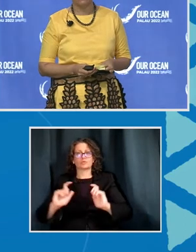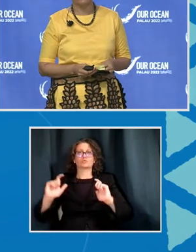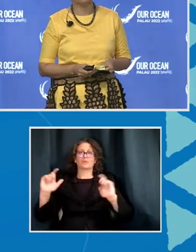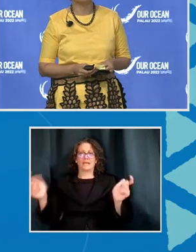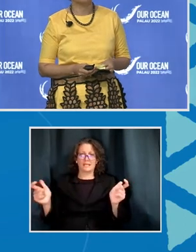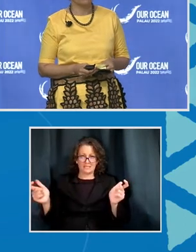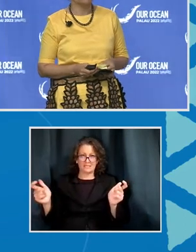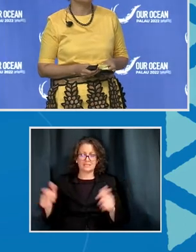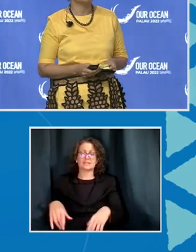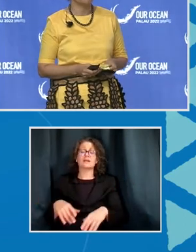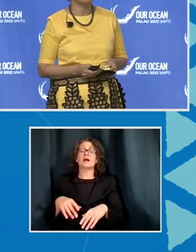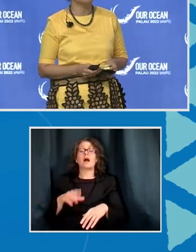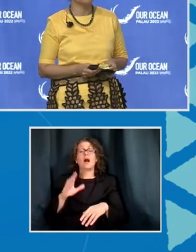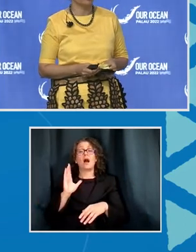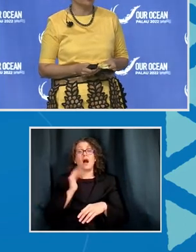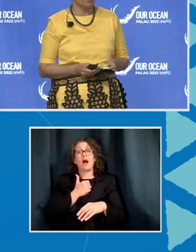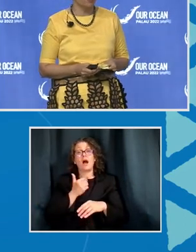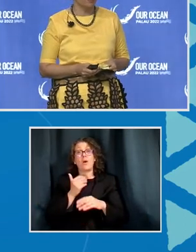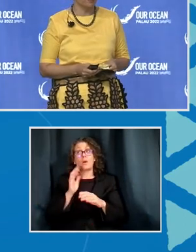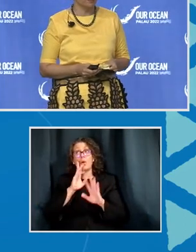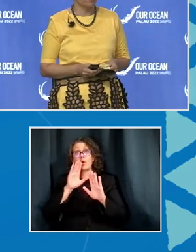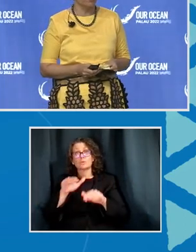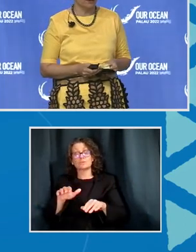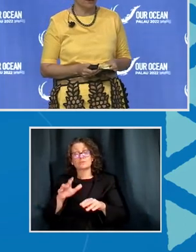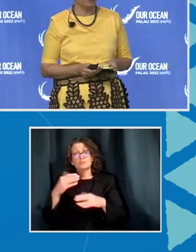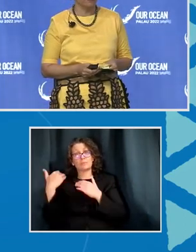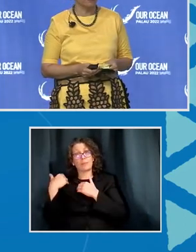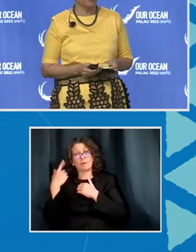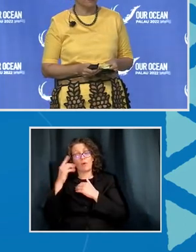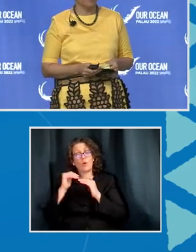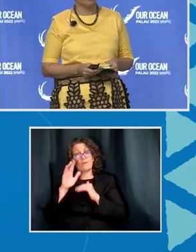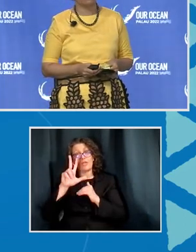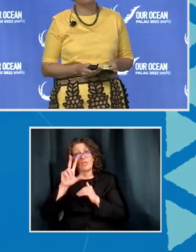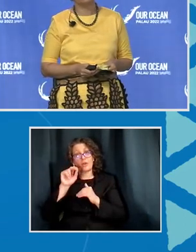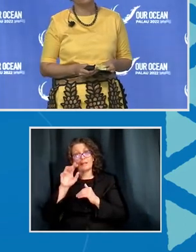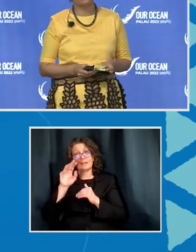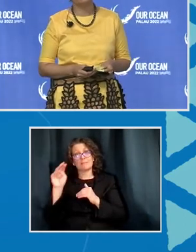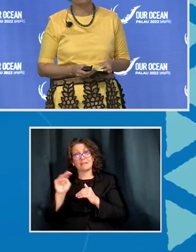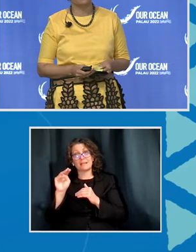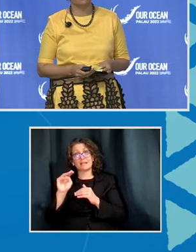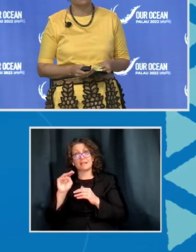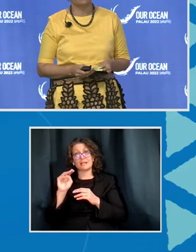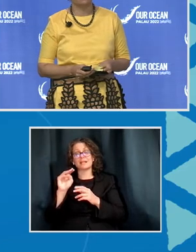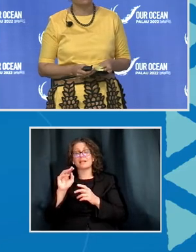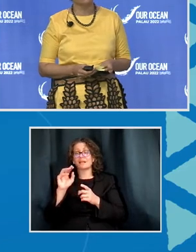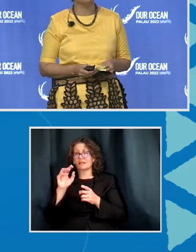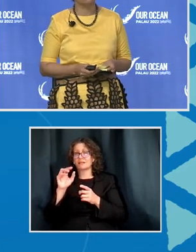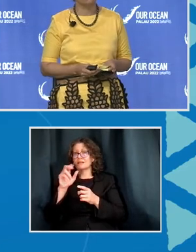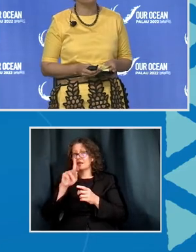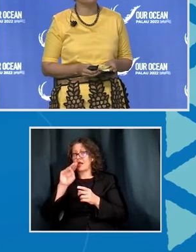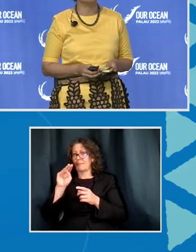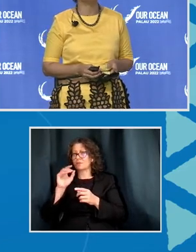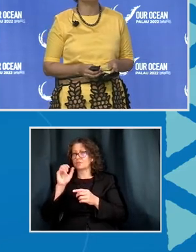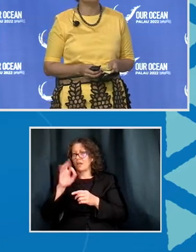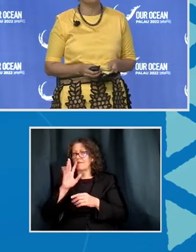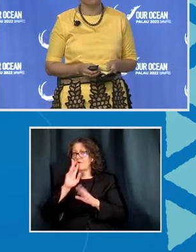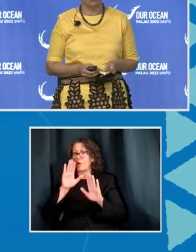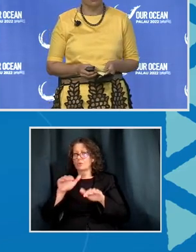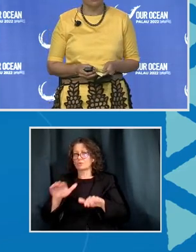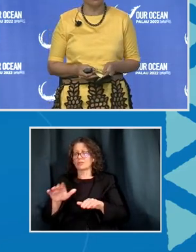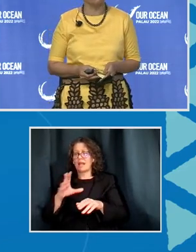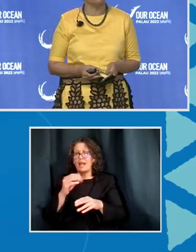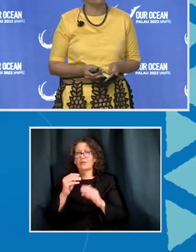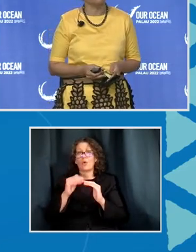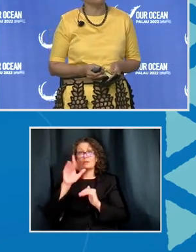for over 30 million square kilometers of ocean, and over 20 percent of the world's exclusive